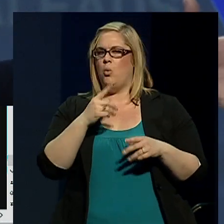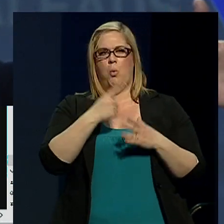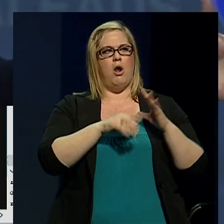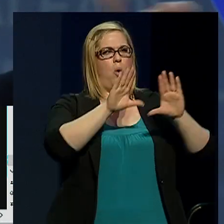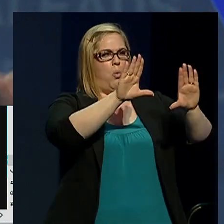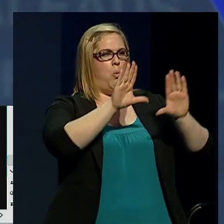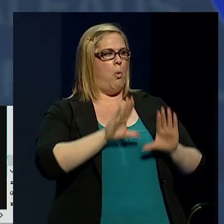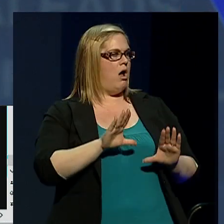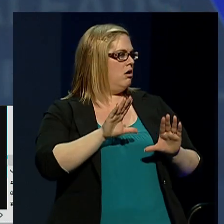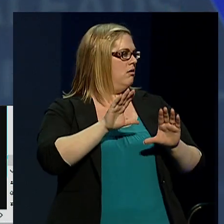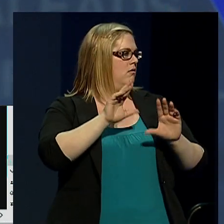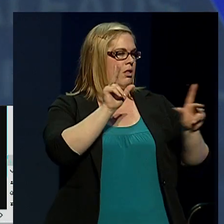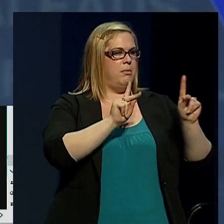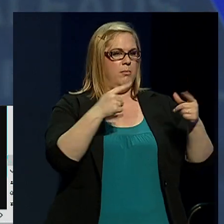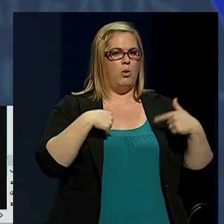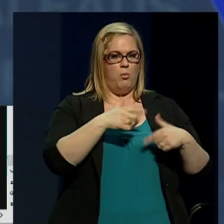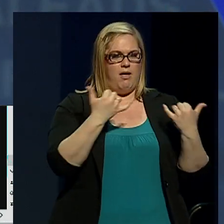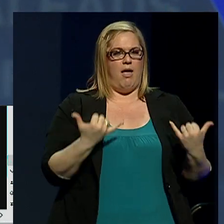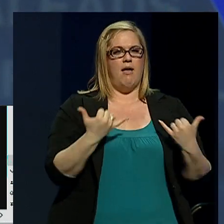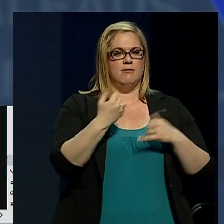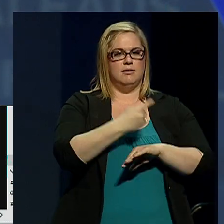bunch of people we have here today.